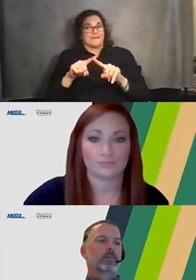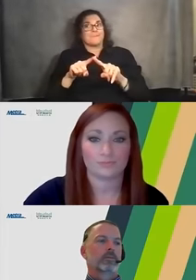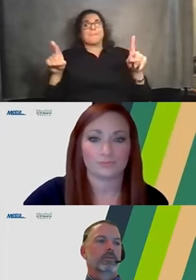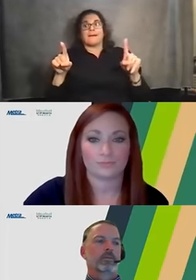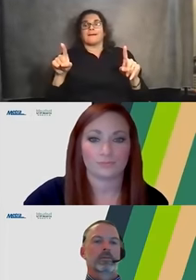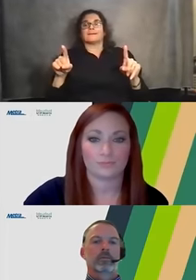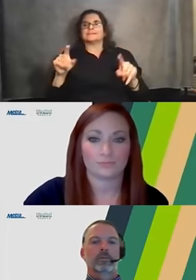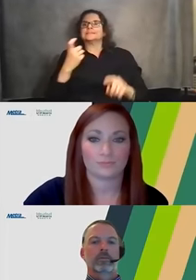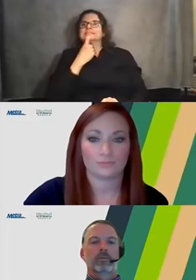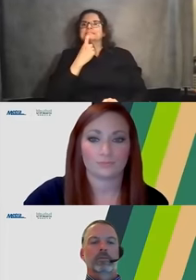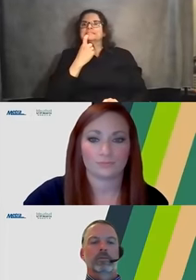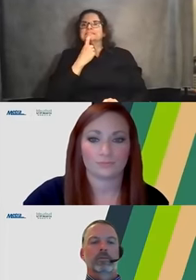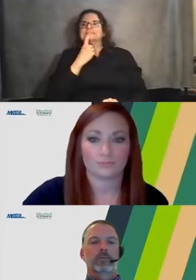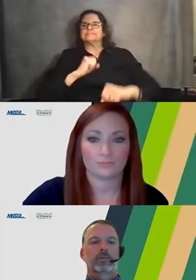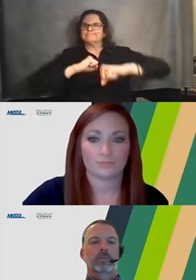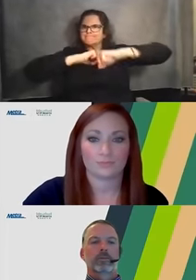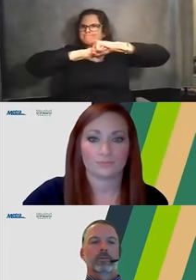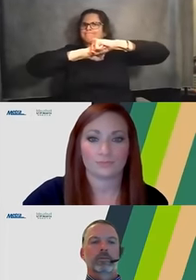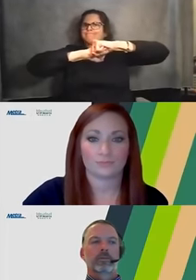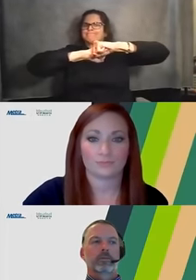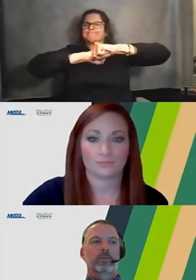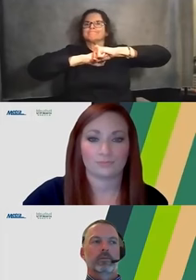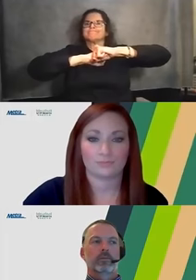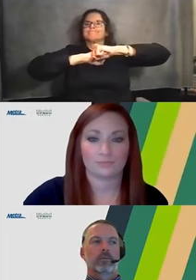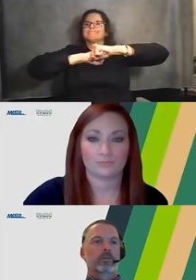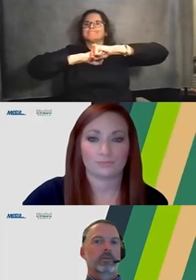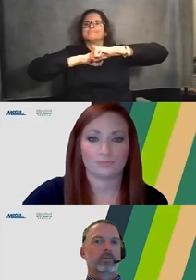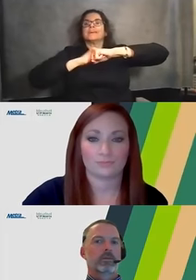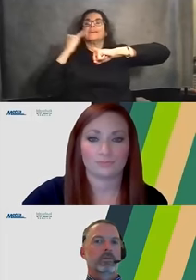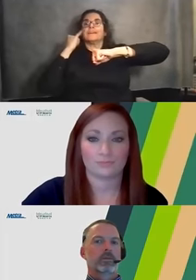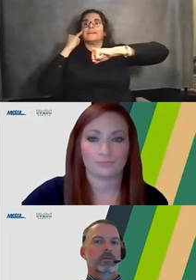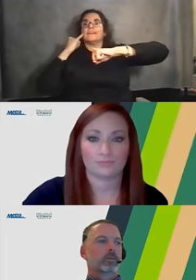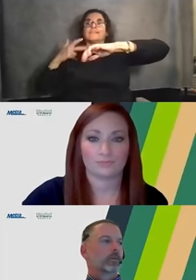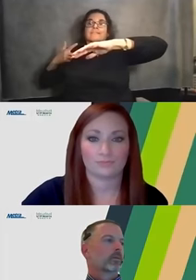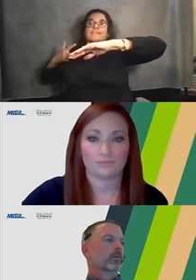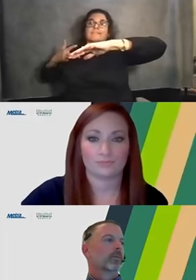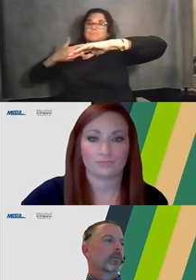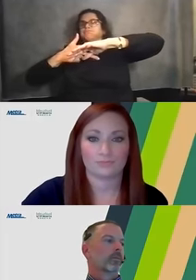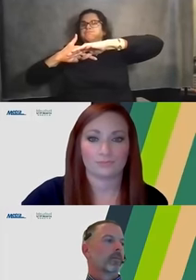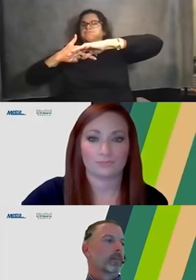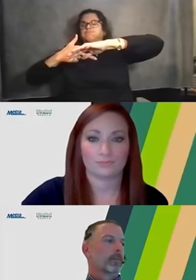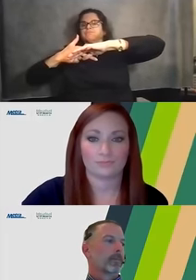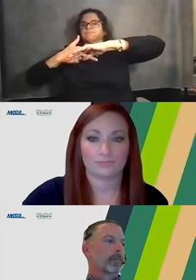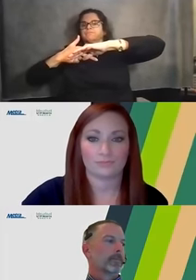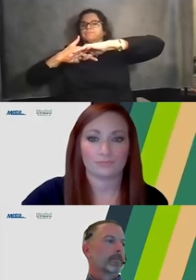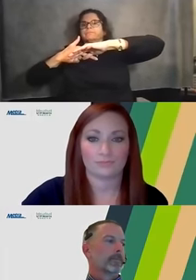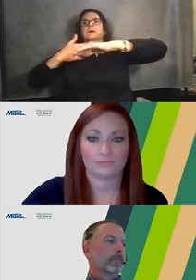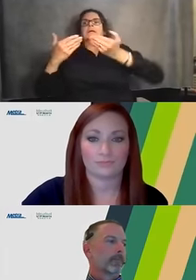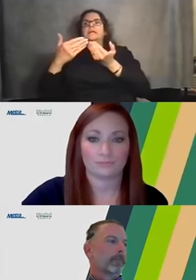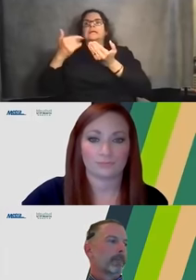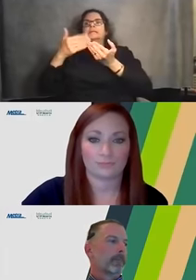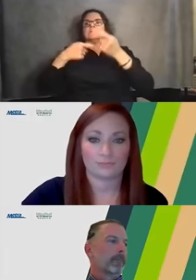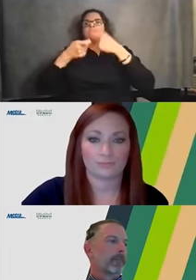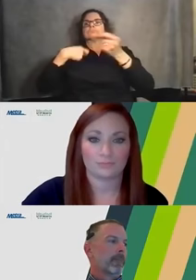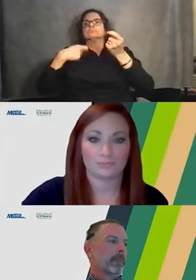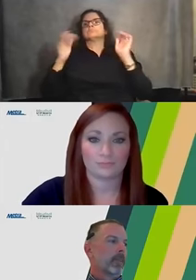to protect the bridge. Um, and, uh, if anybody were to strike the bridge, it's something that can be taken down and replaced without impacting the bridge in any